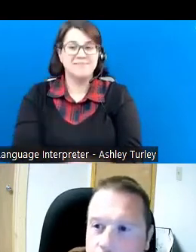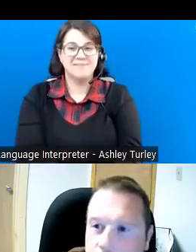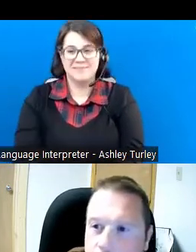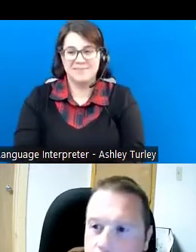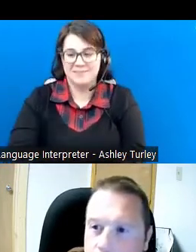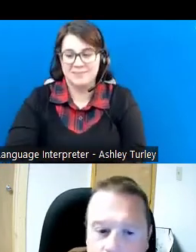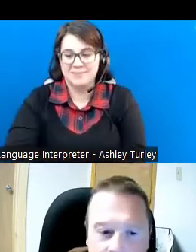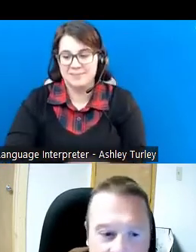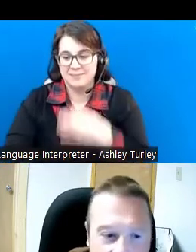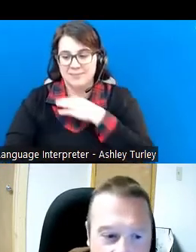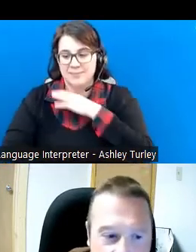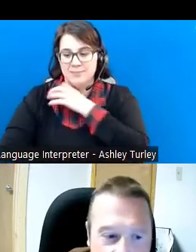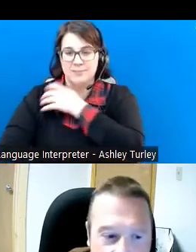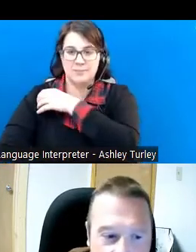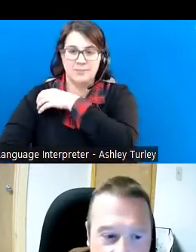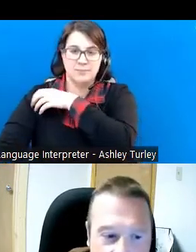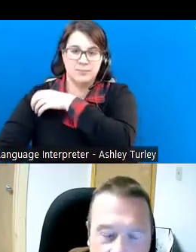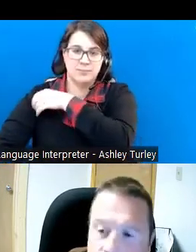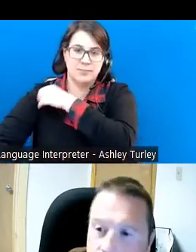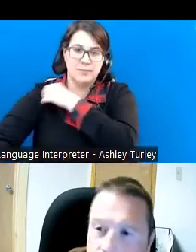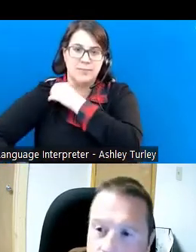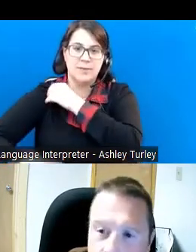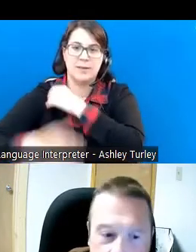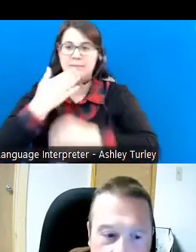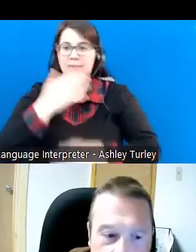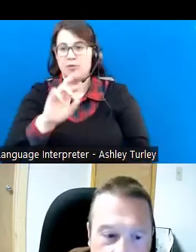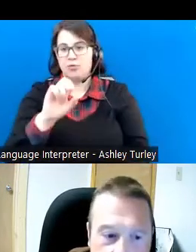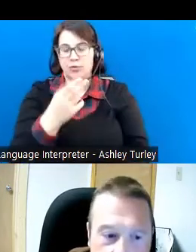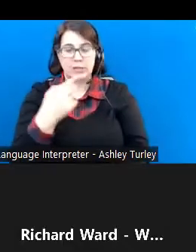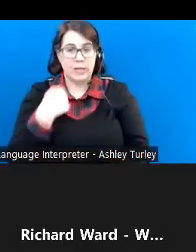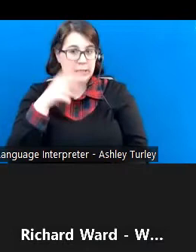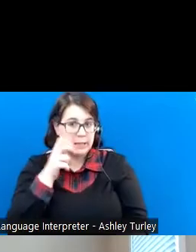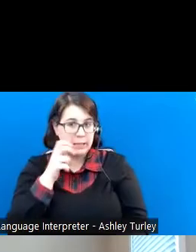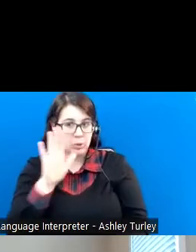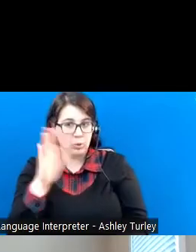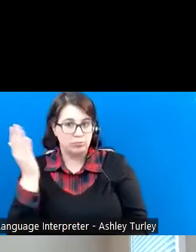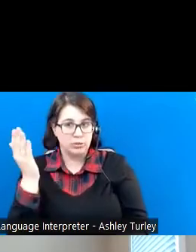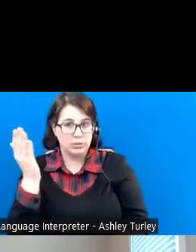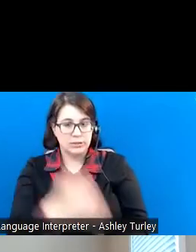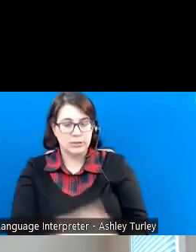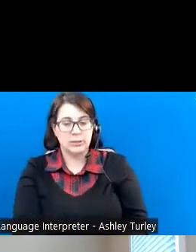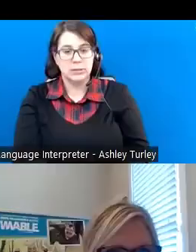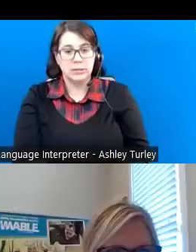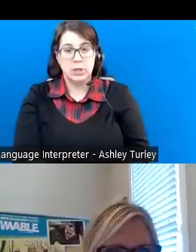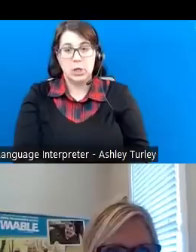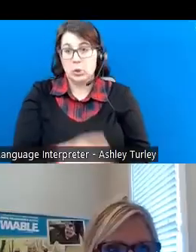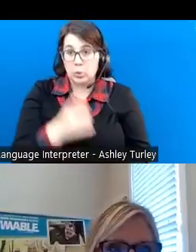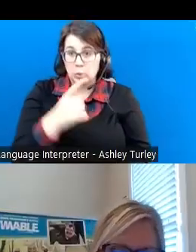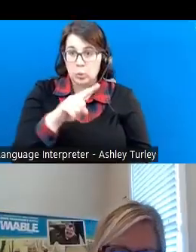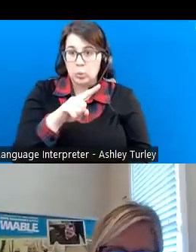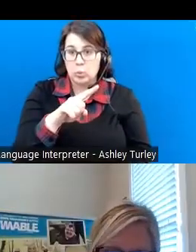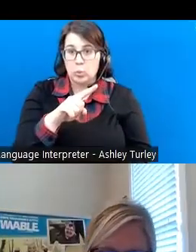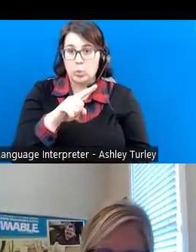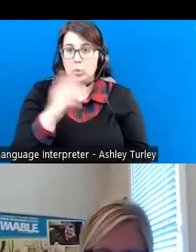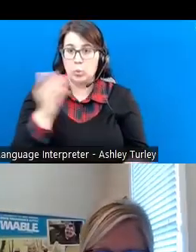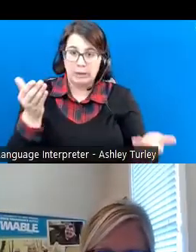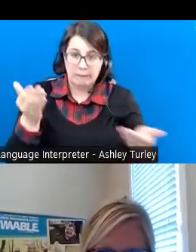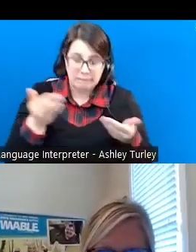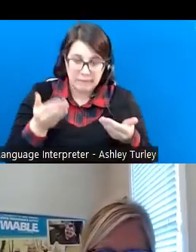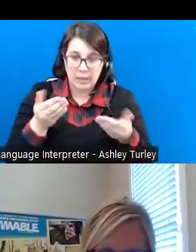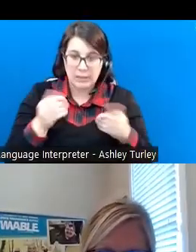Thanks, Rich. I have to say that as I was listening to your presentation, you had sent out an invite to